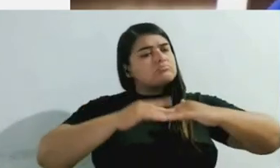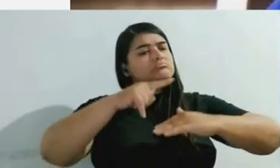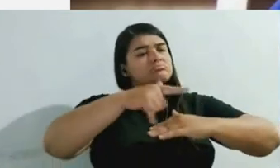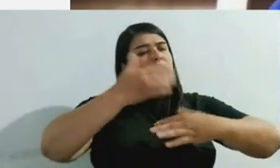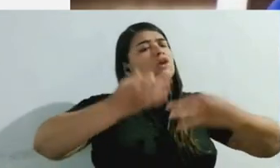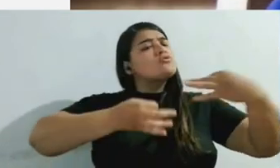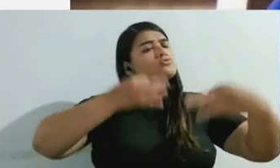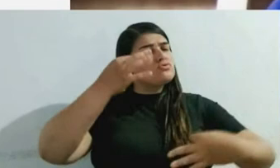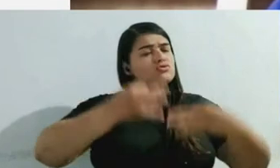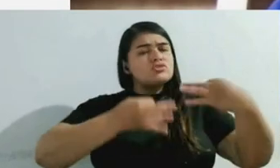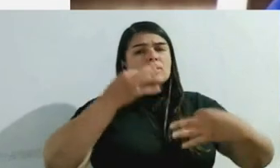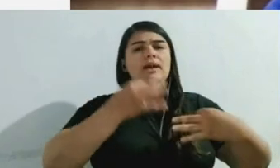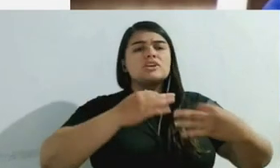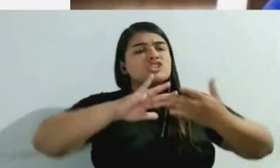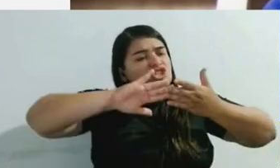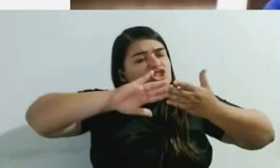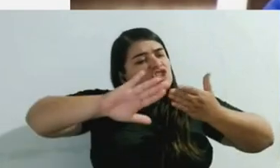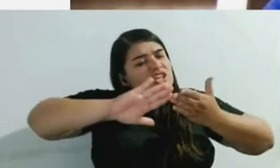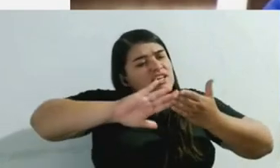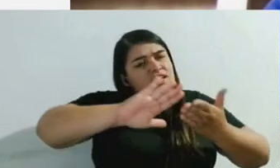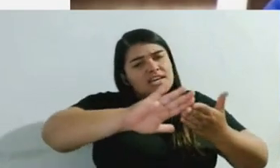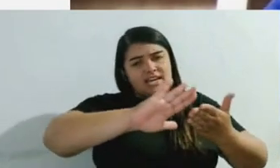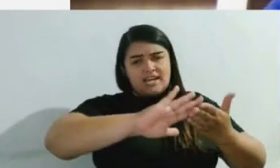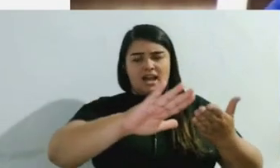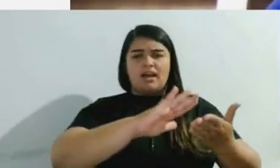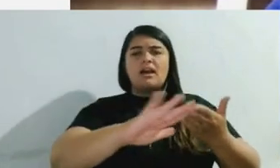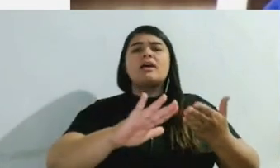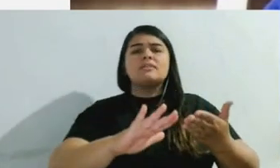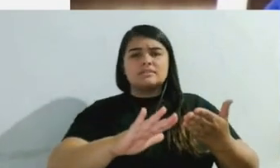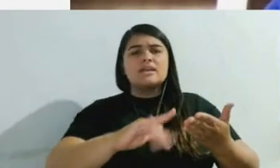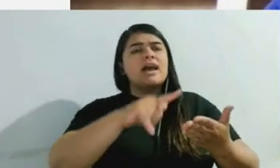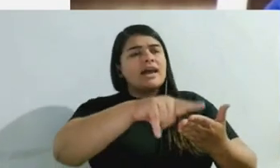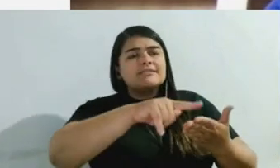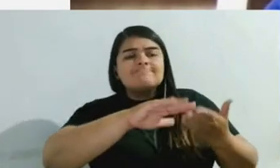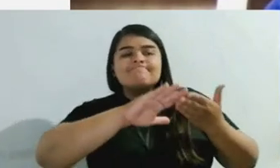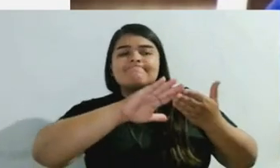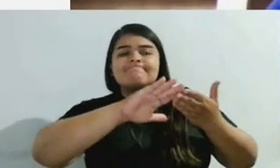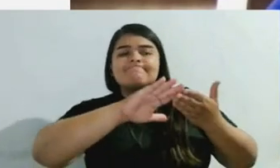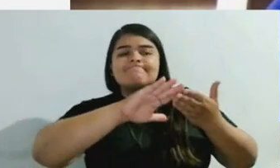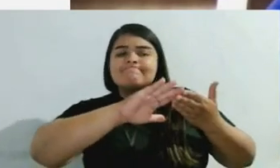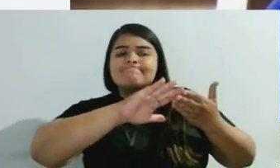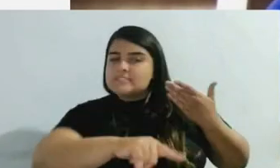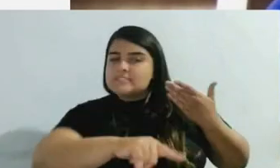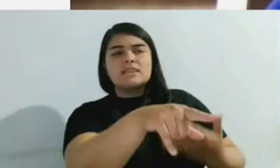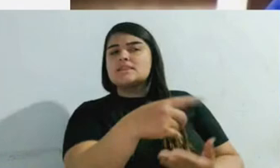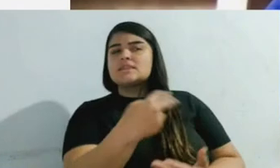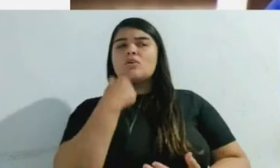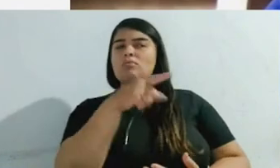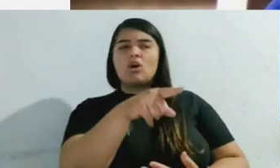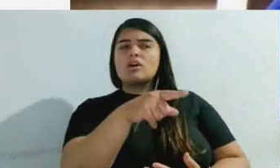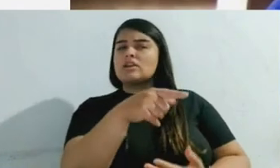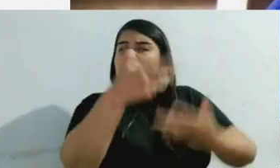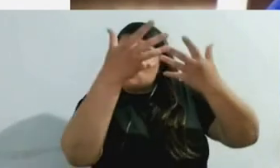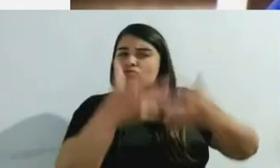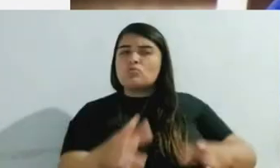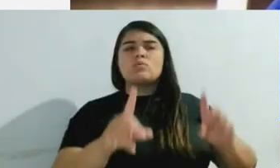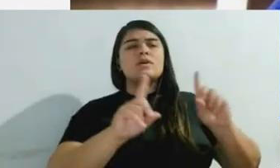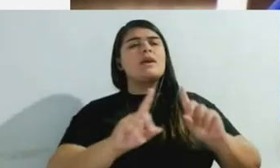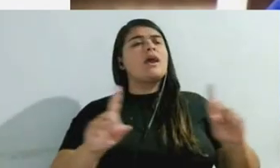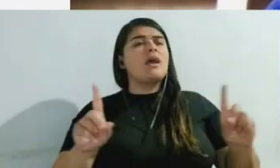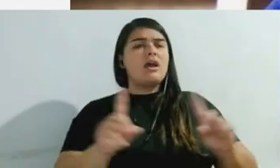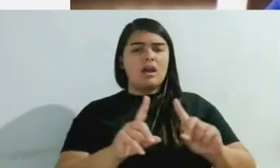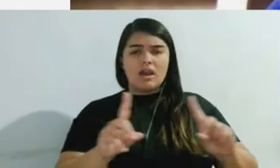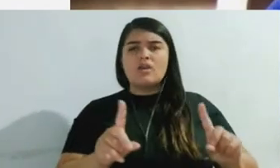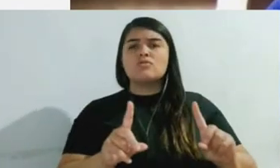say, I simply choose not to prosecute, even if I have previously chosen to bring prosecution.